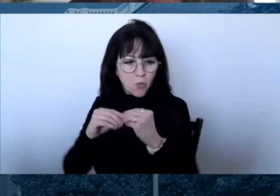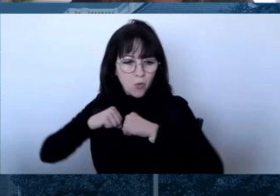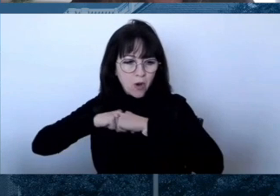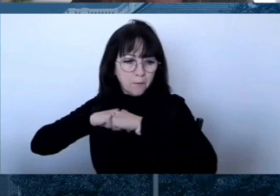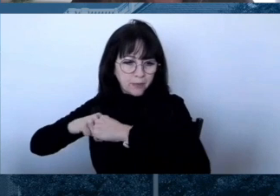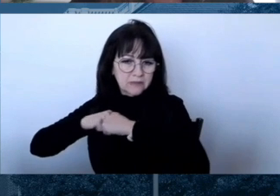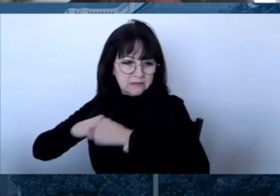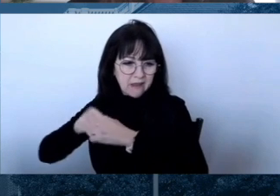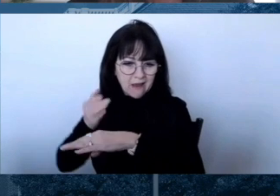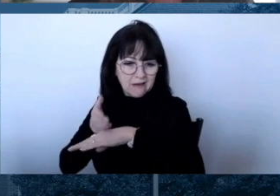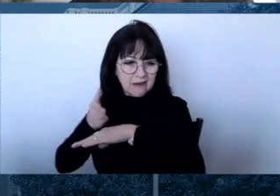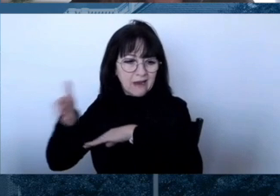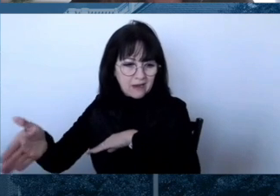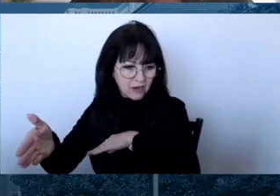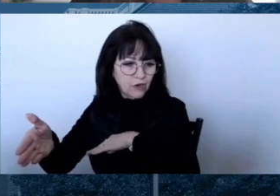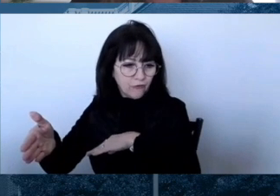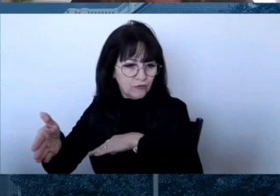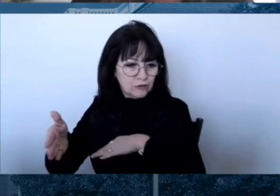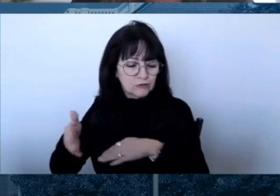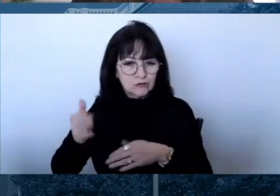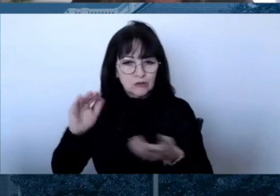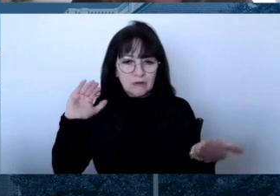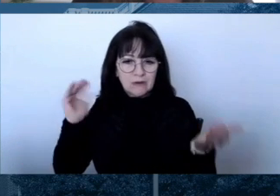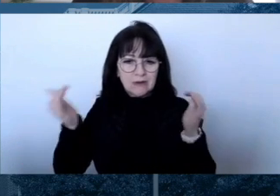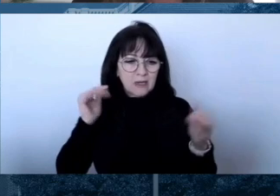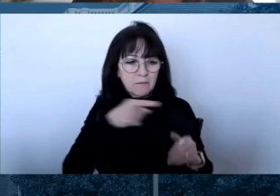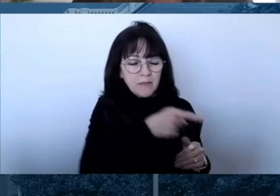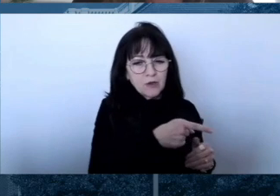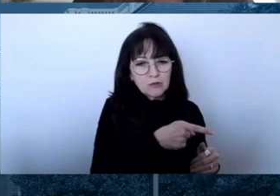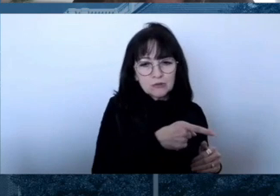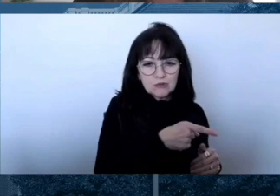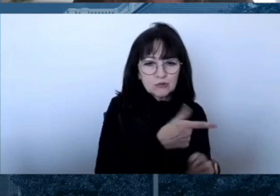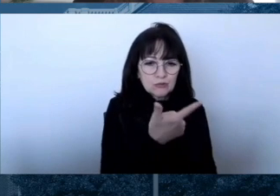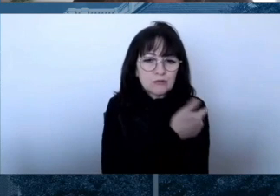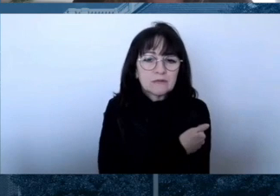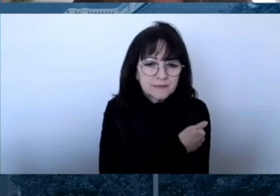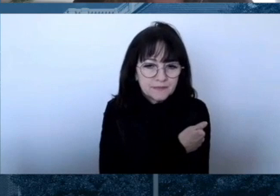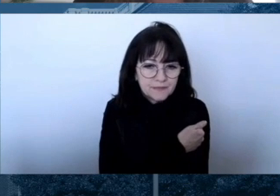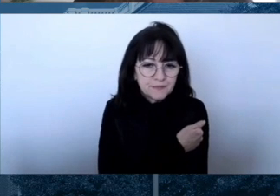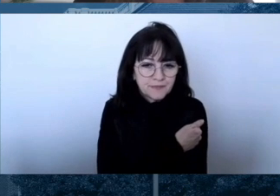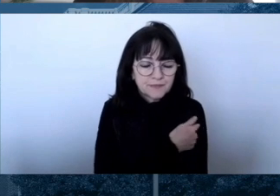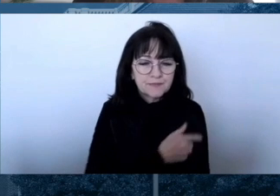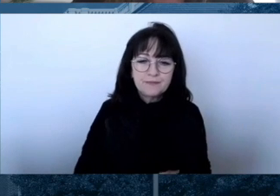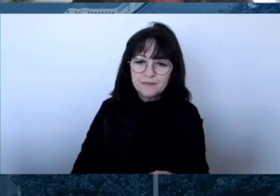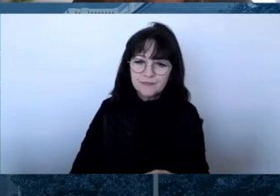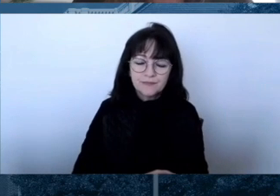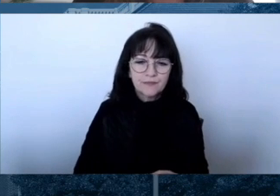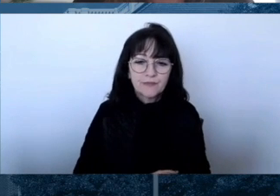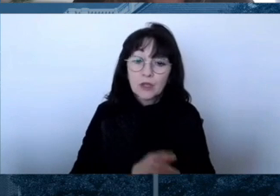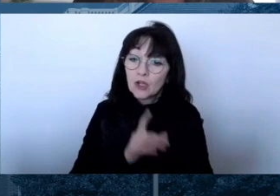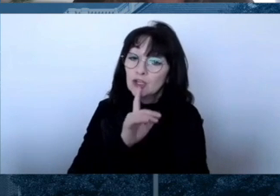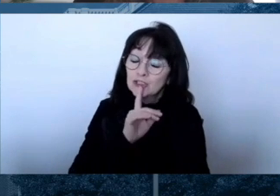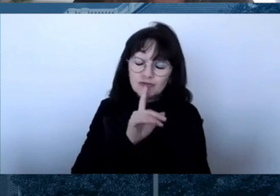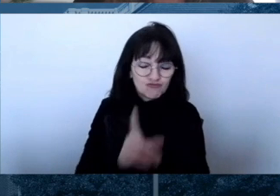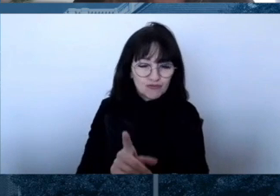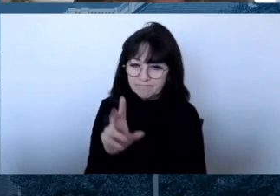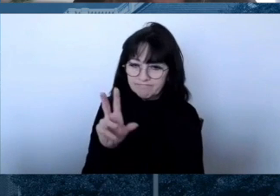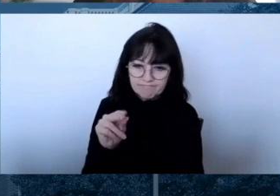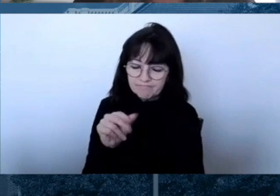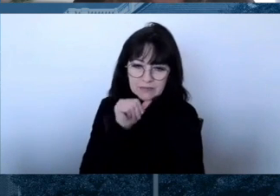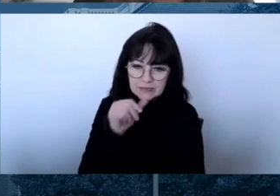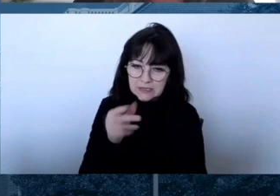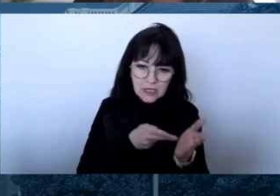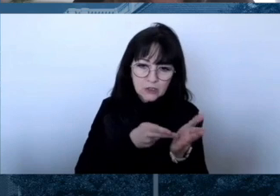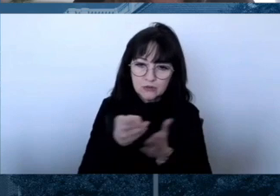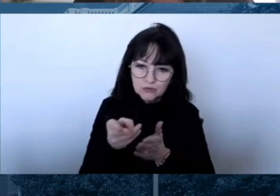provides more reliable and stable immunity than infection acquired immunity. And additionally,